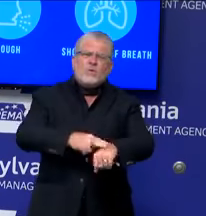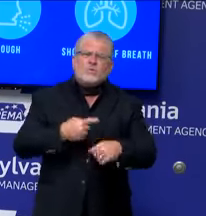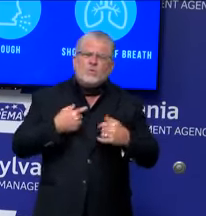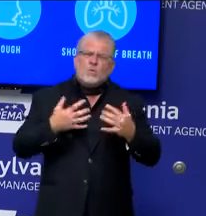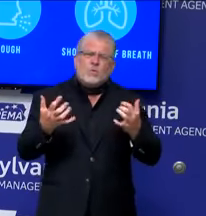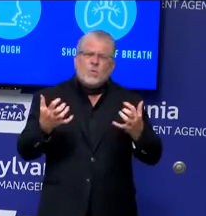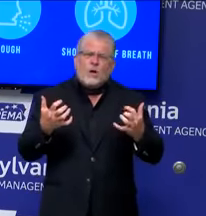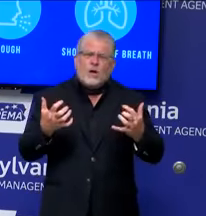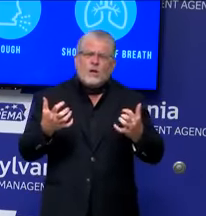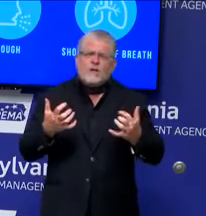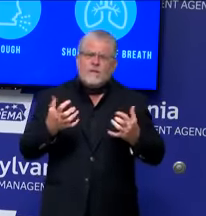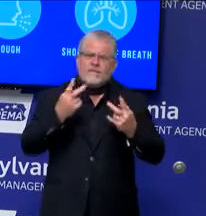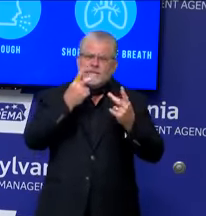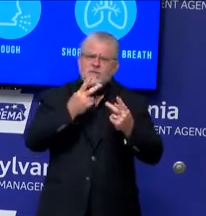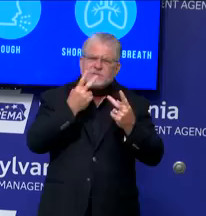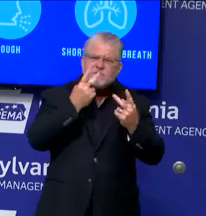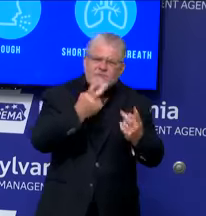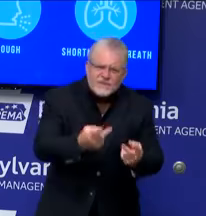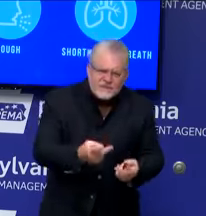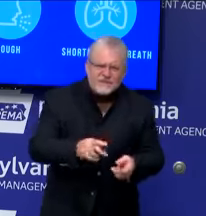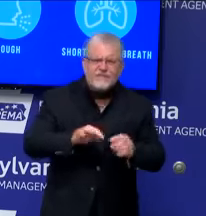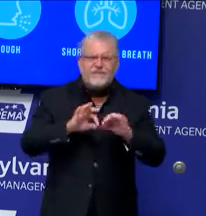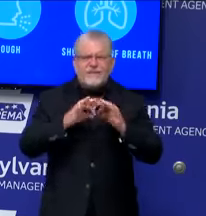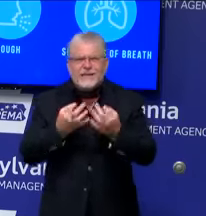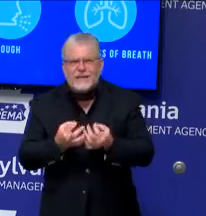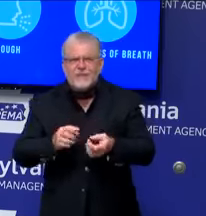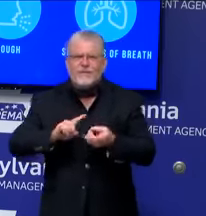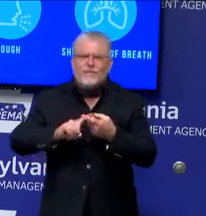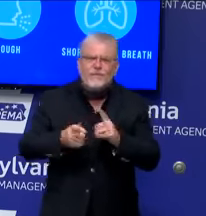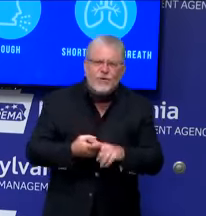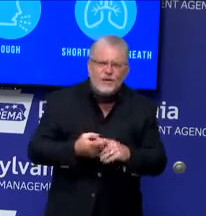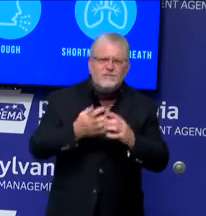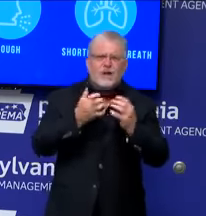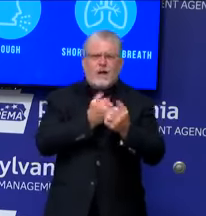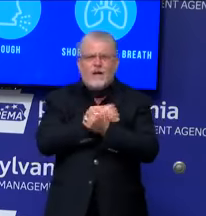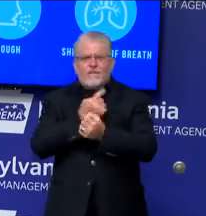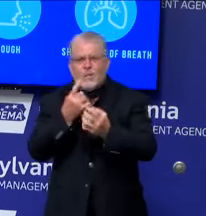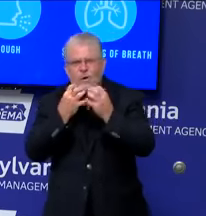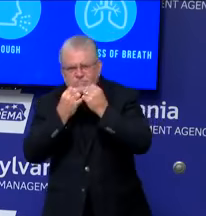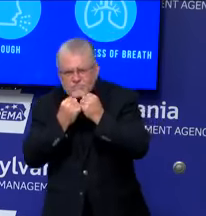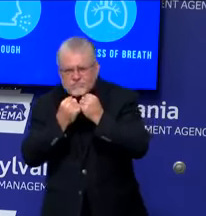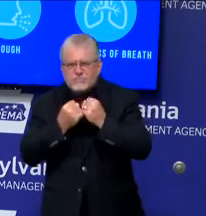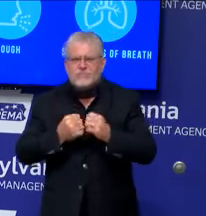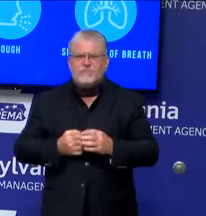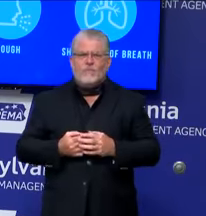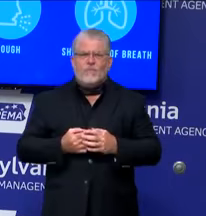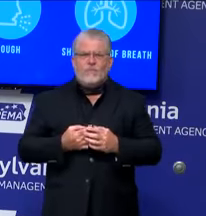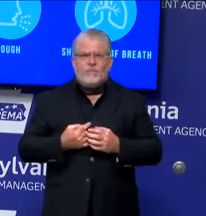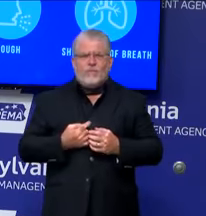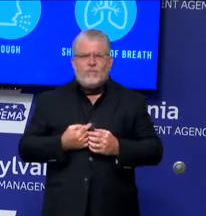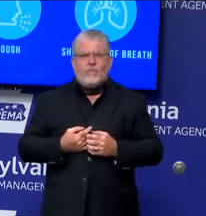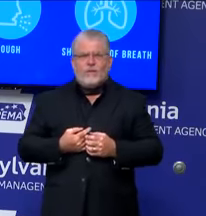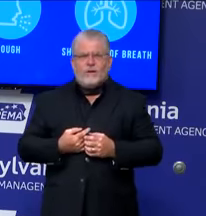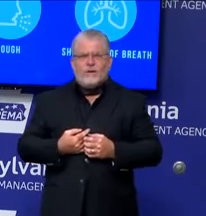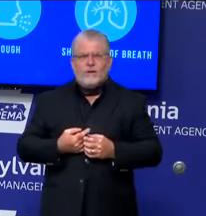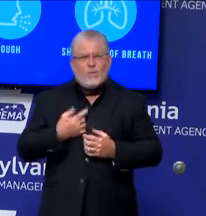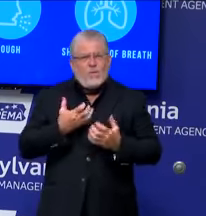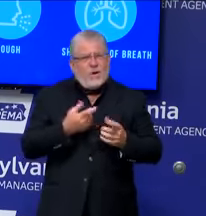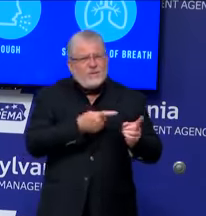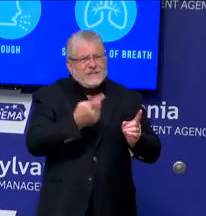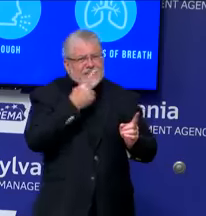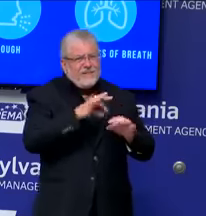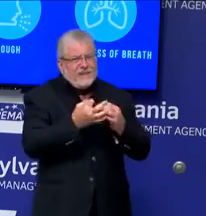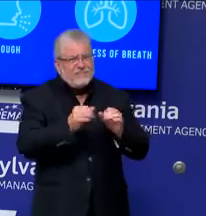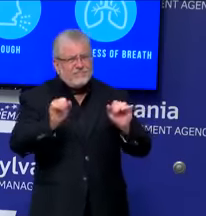to see their loved ones and their loved ones in these facilities to see their family. I mean, that's critically important. However,